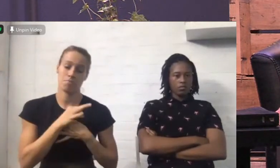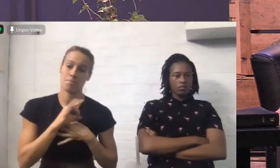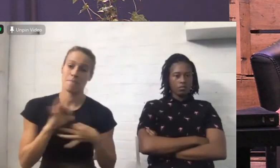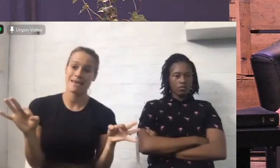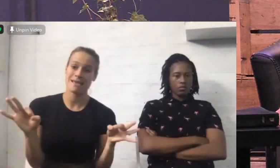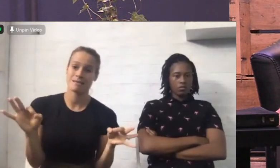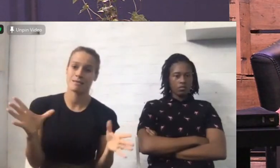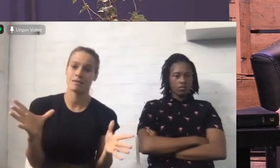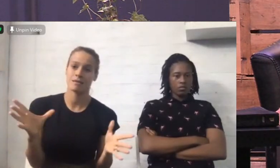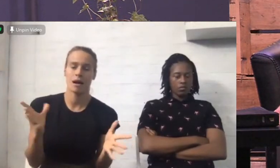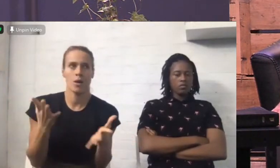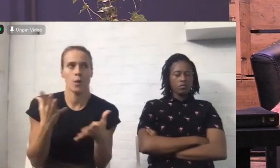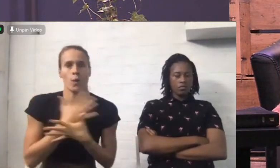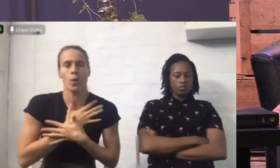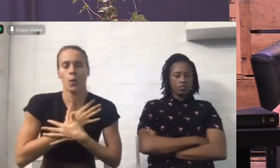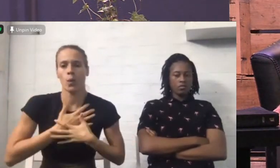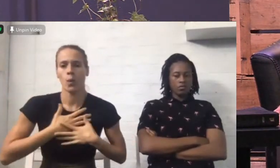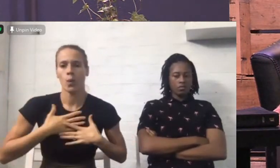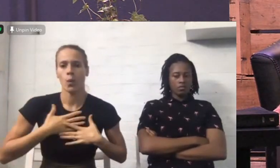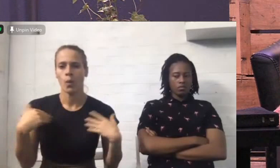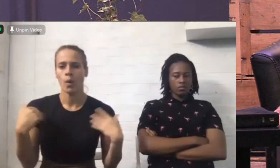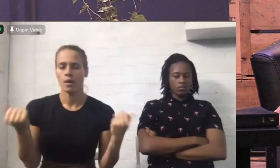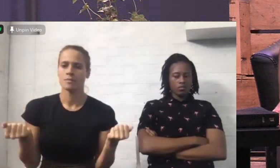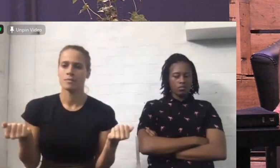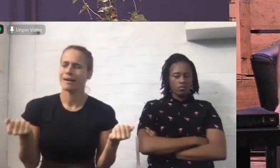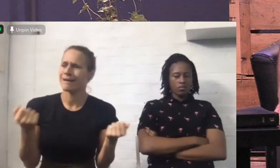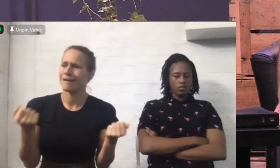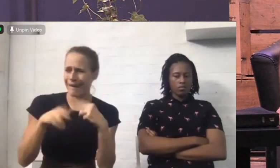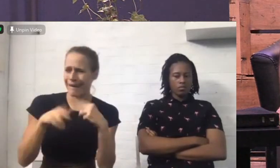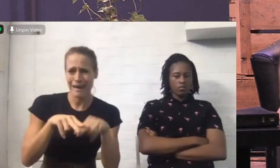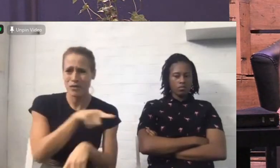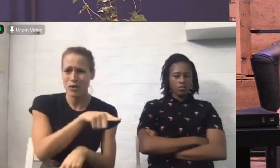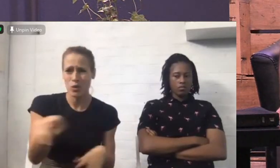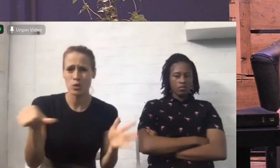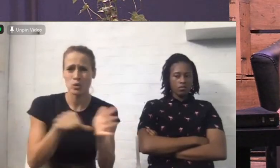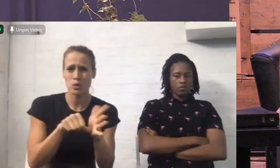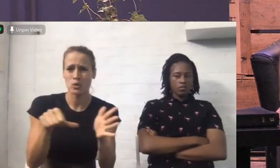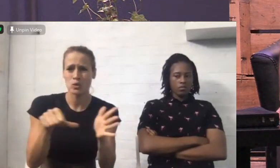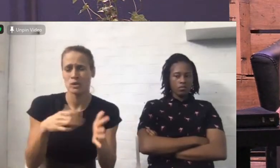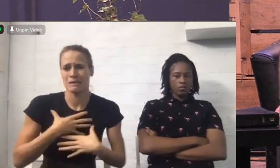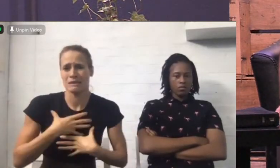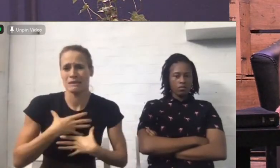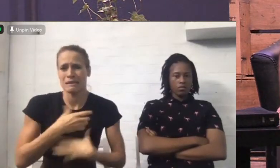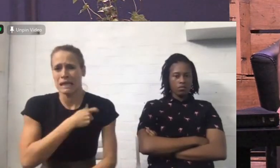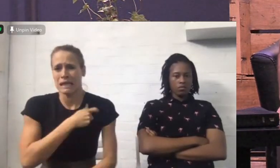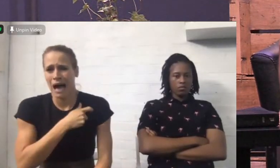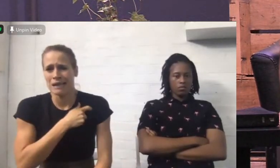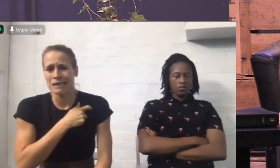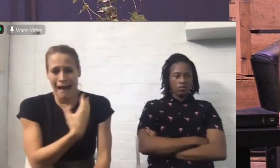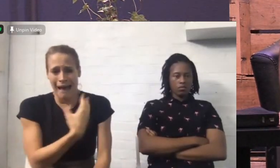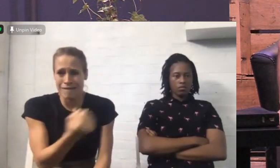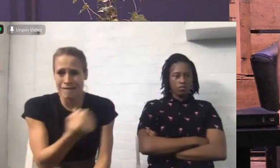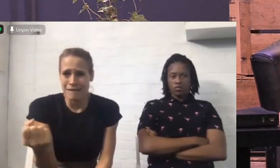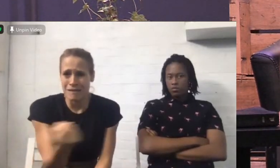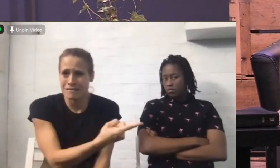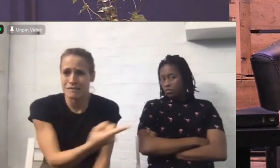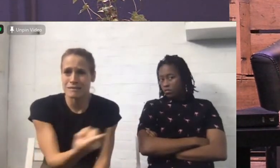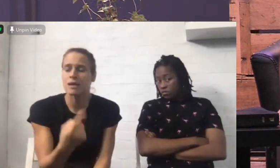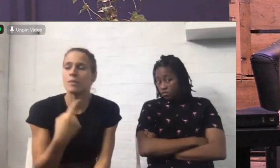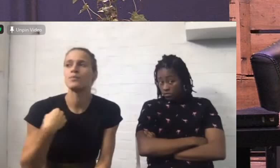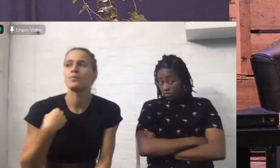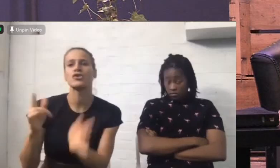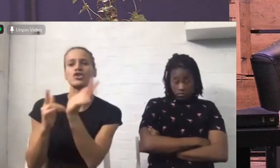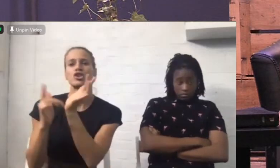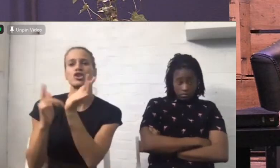wholeness and if you are troubled by fear and anxiety and worry Jesus says let